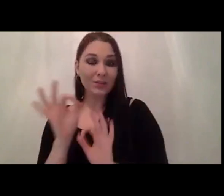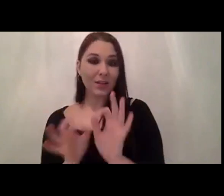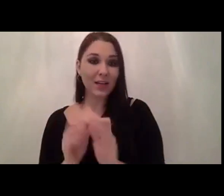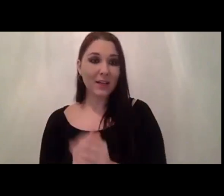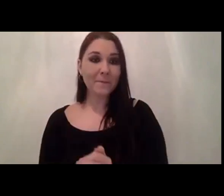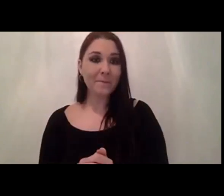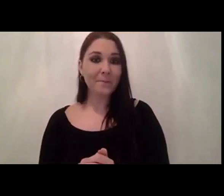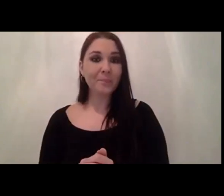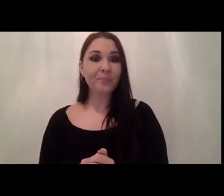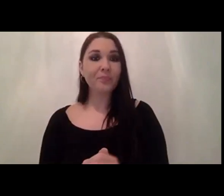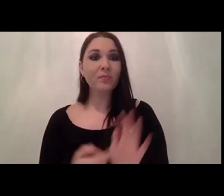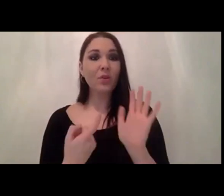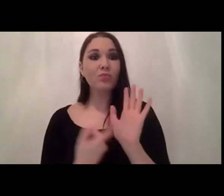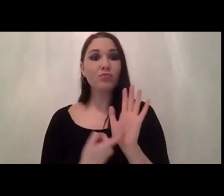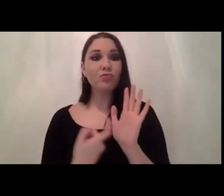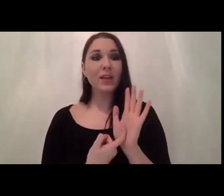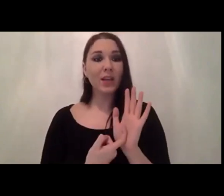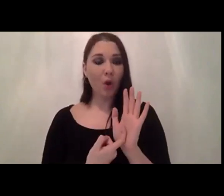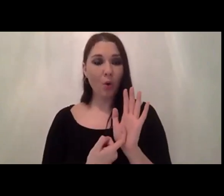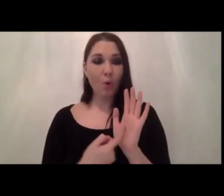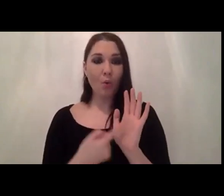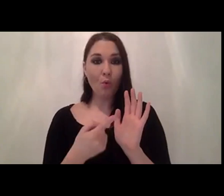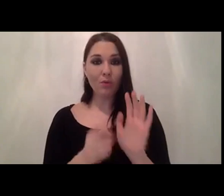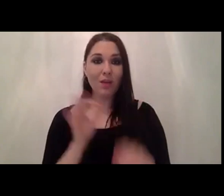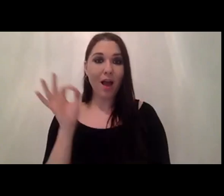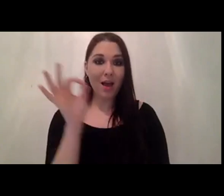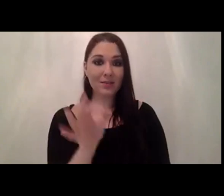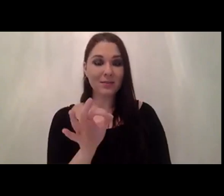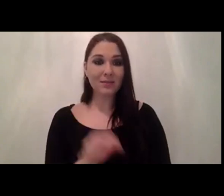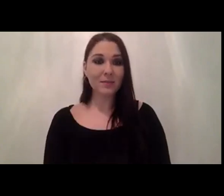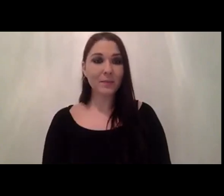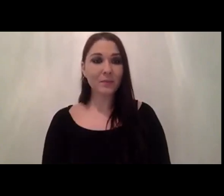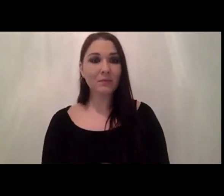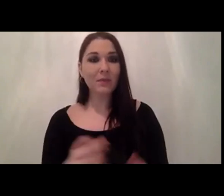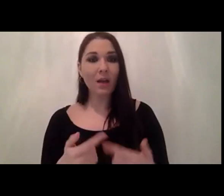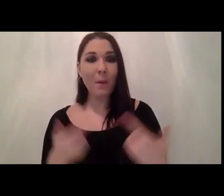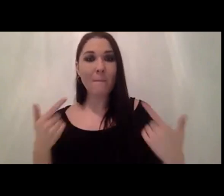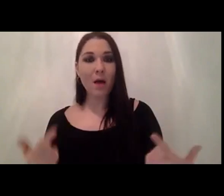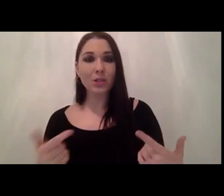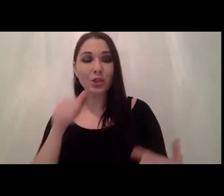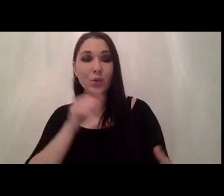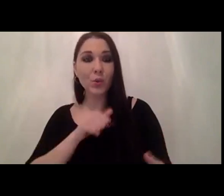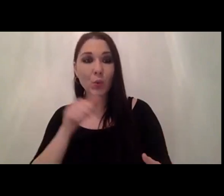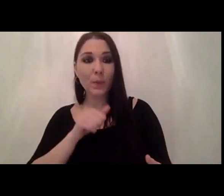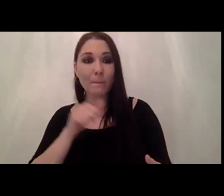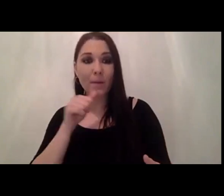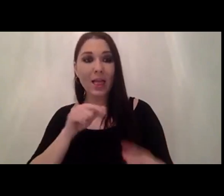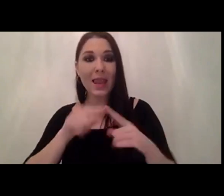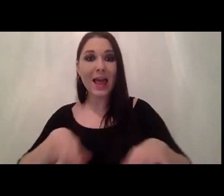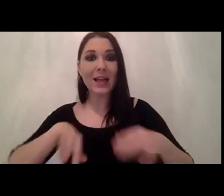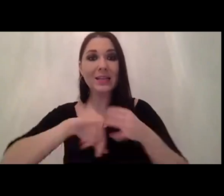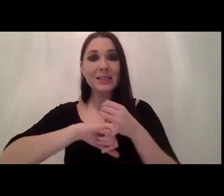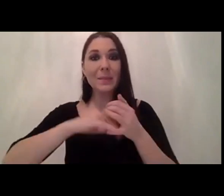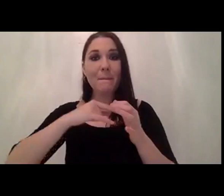rodrigo it's from zishan he had a question about how much is usable lifespan of industrial